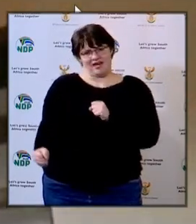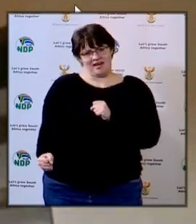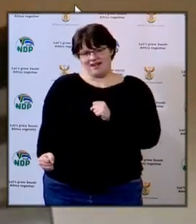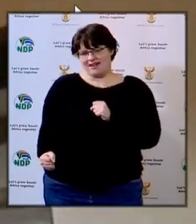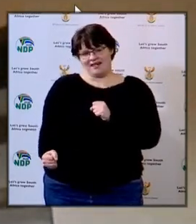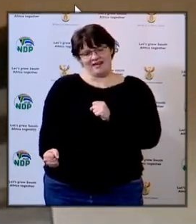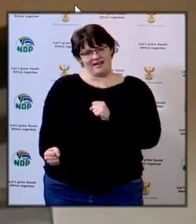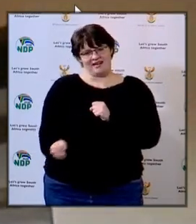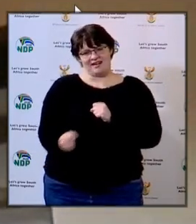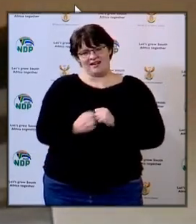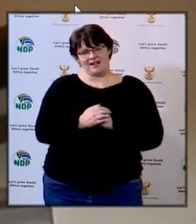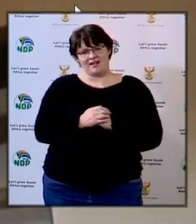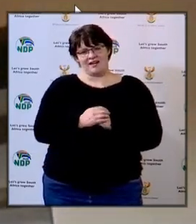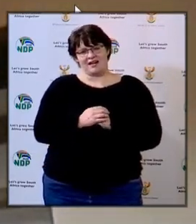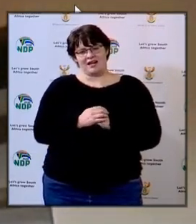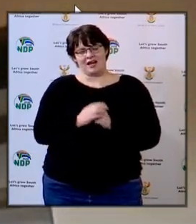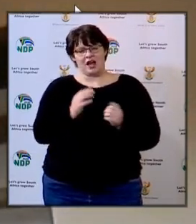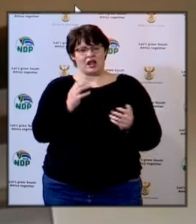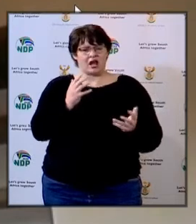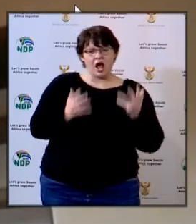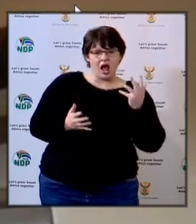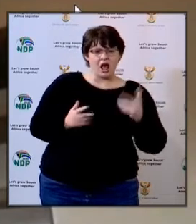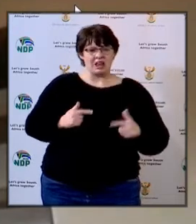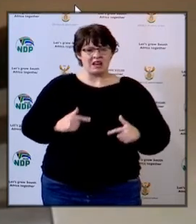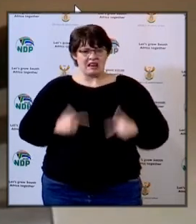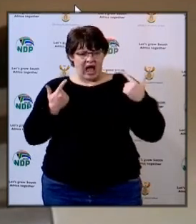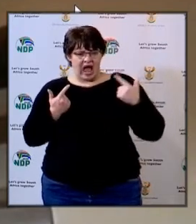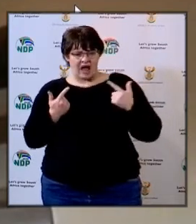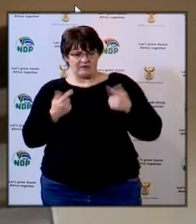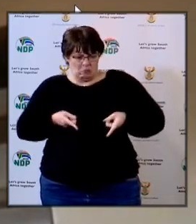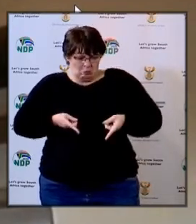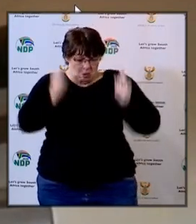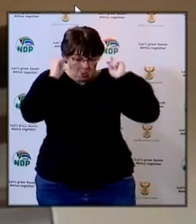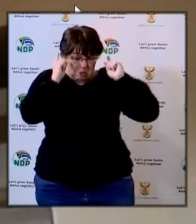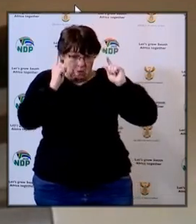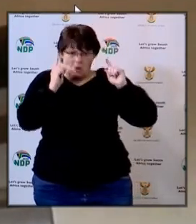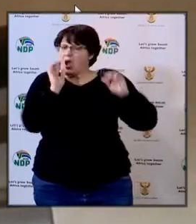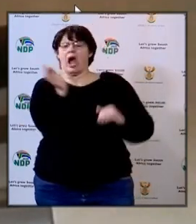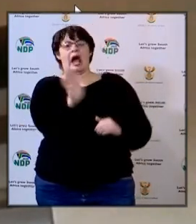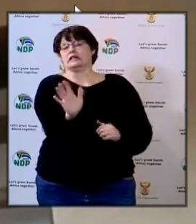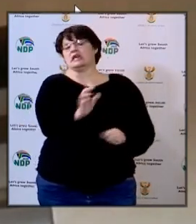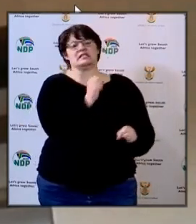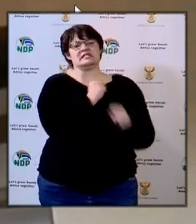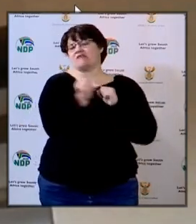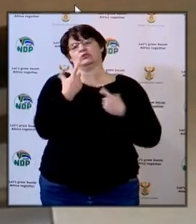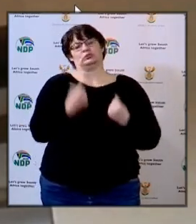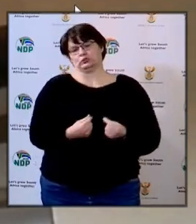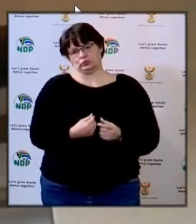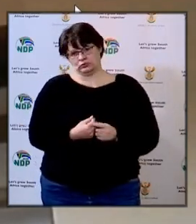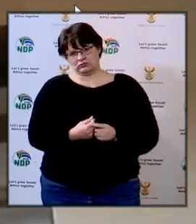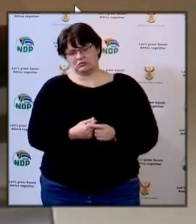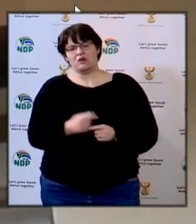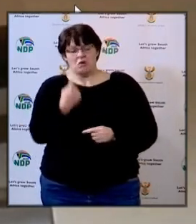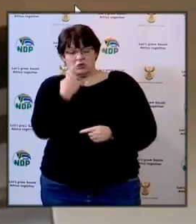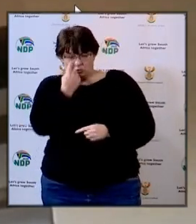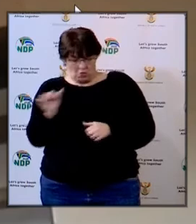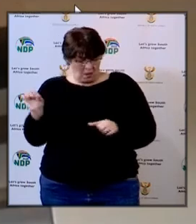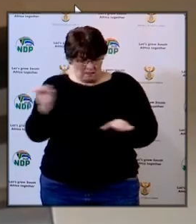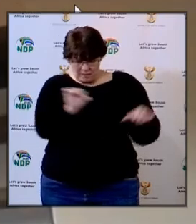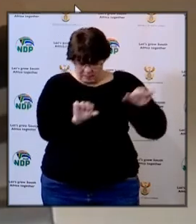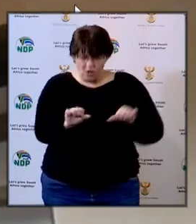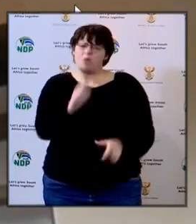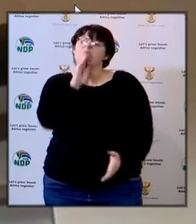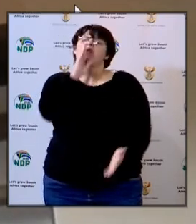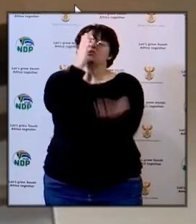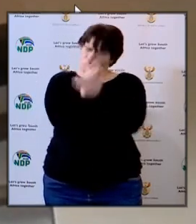try to compromise any life that we are intending to receive for